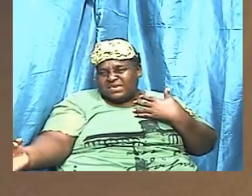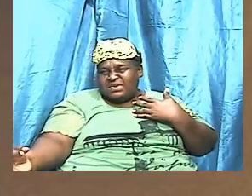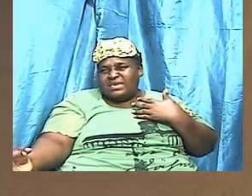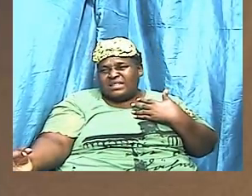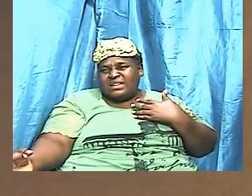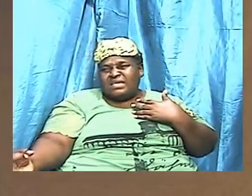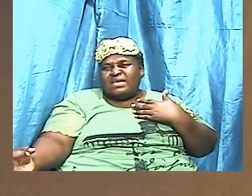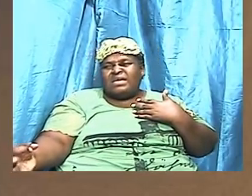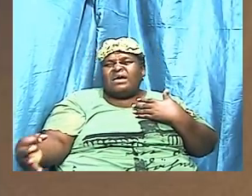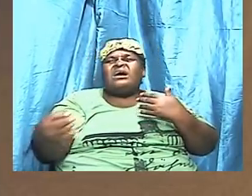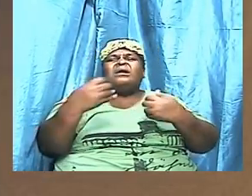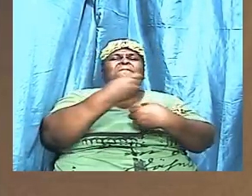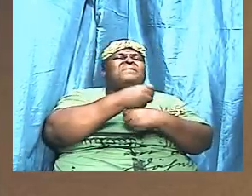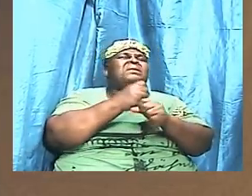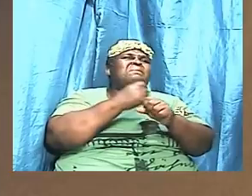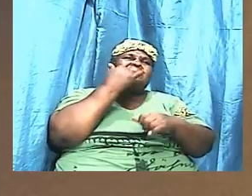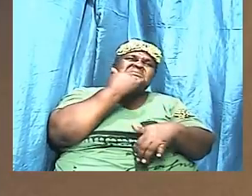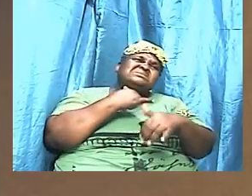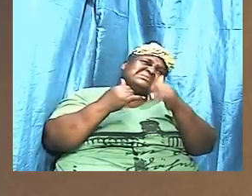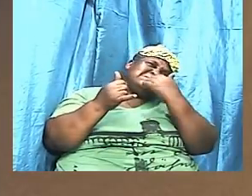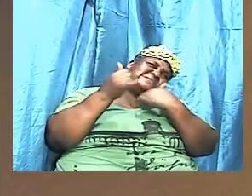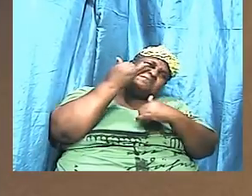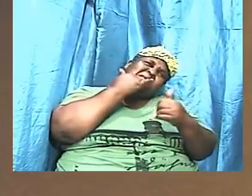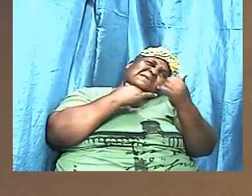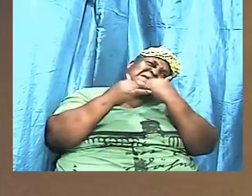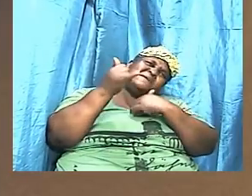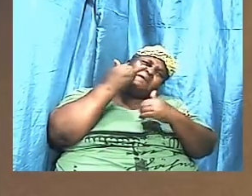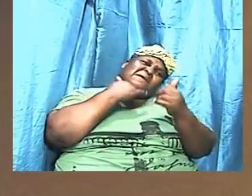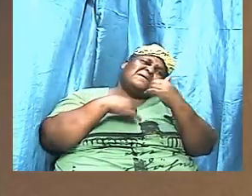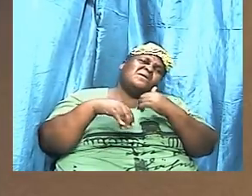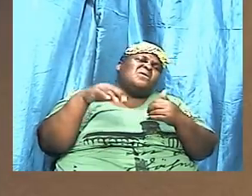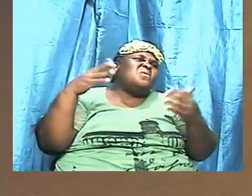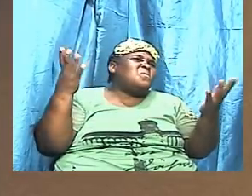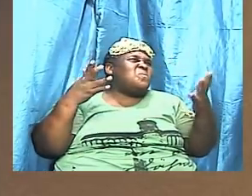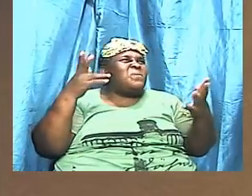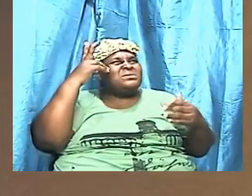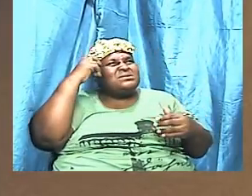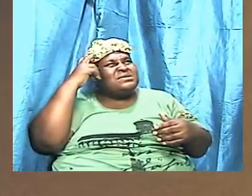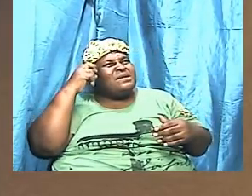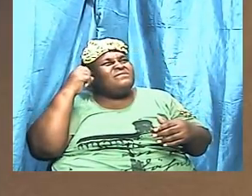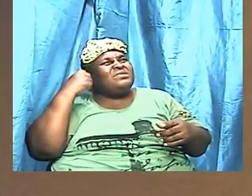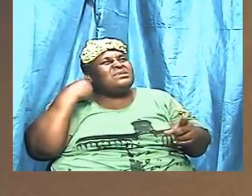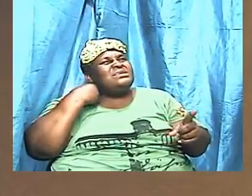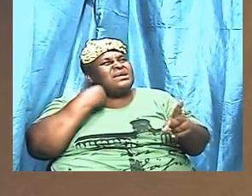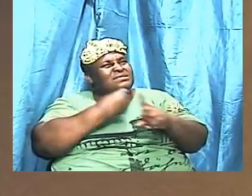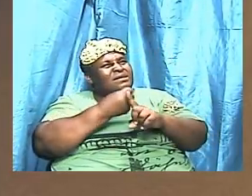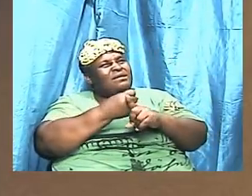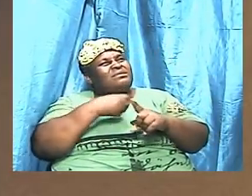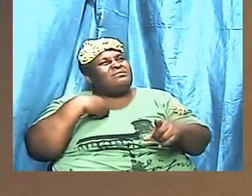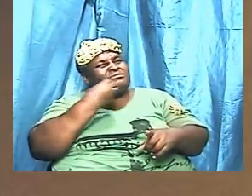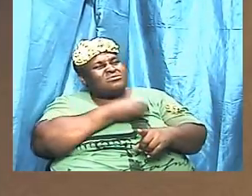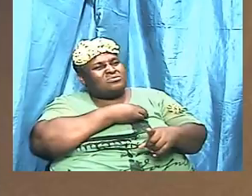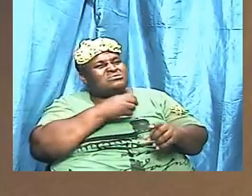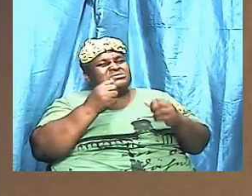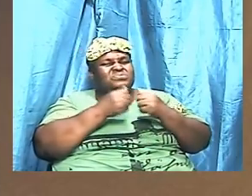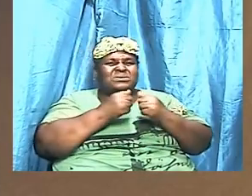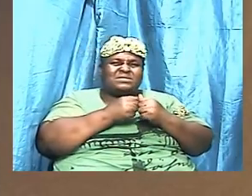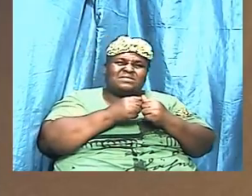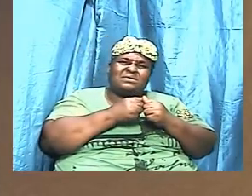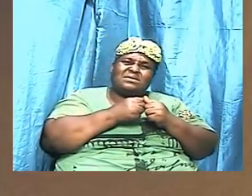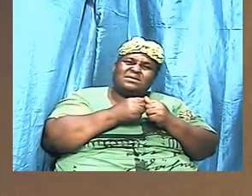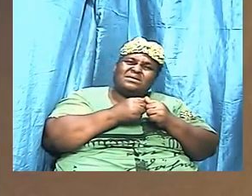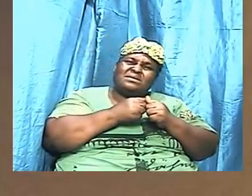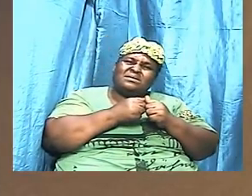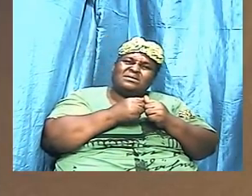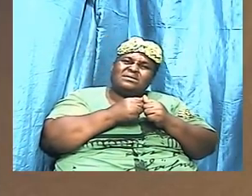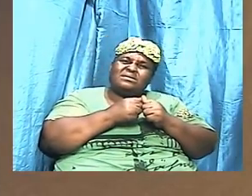what is it that the devil is pushing at us and trying to entrap us with let me